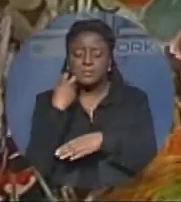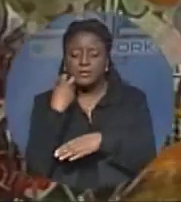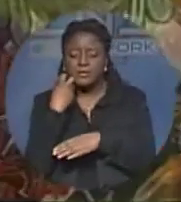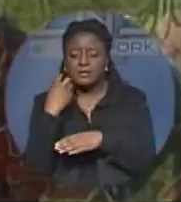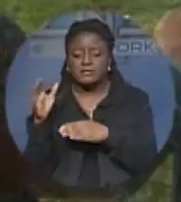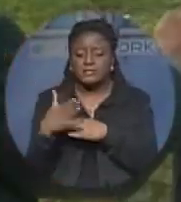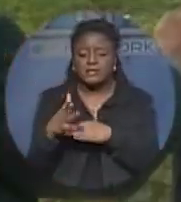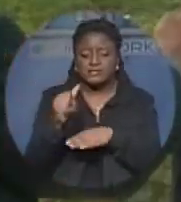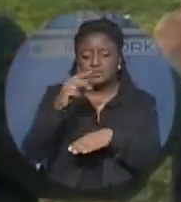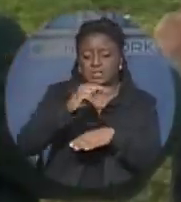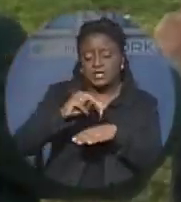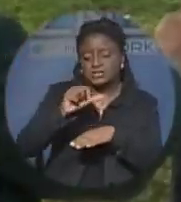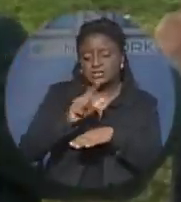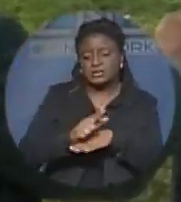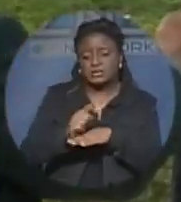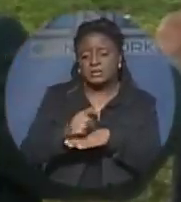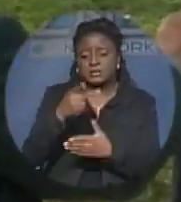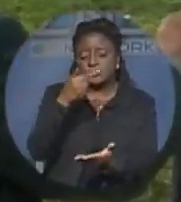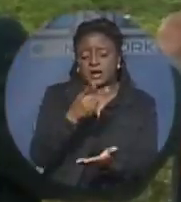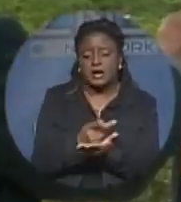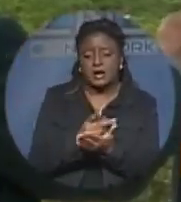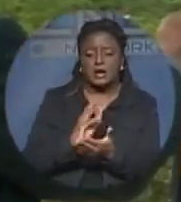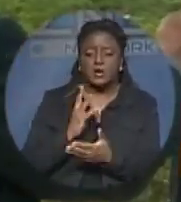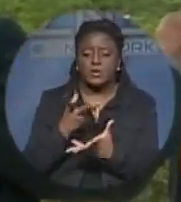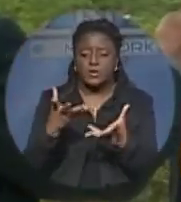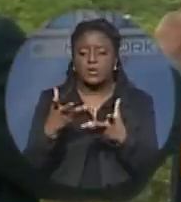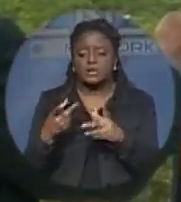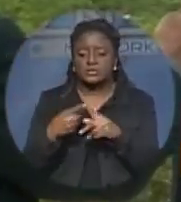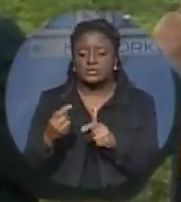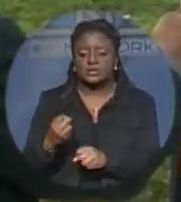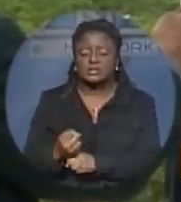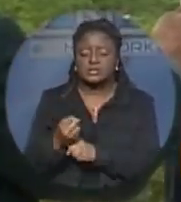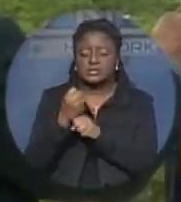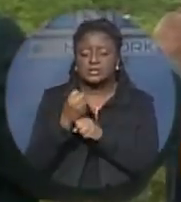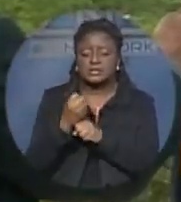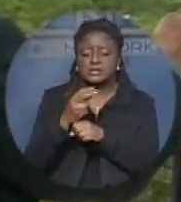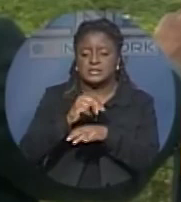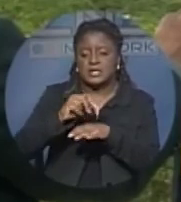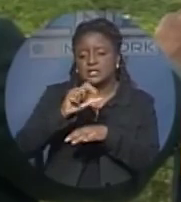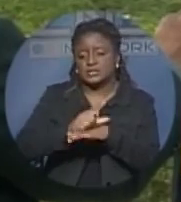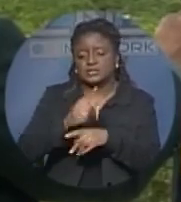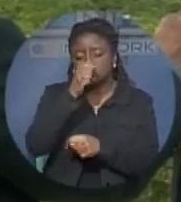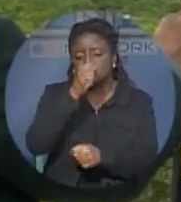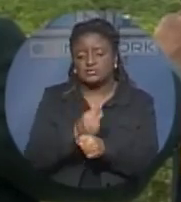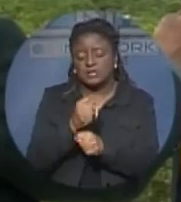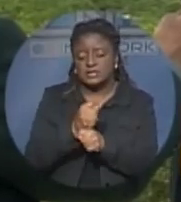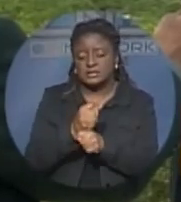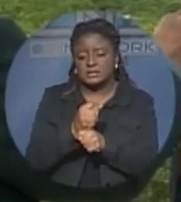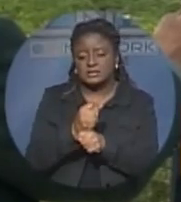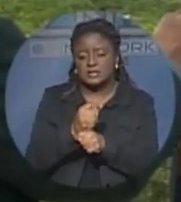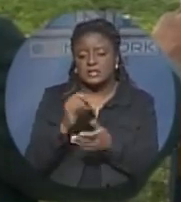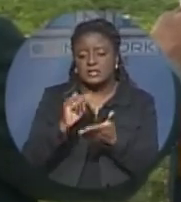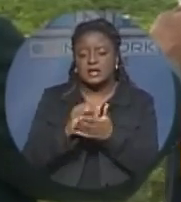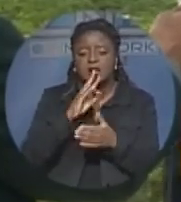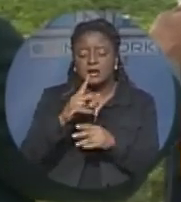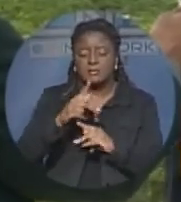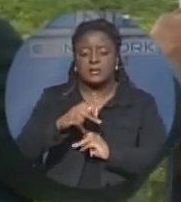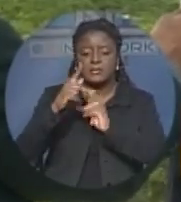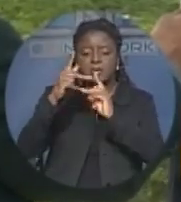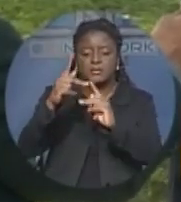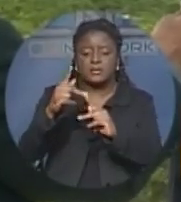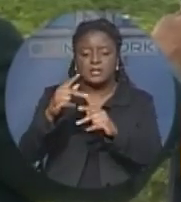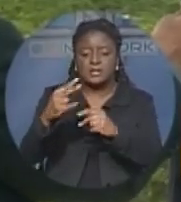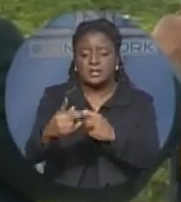beautiful country. We wanted to assist the National Trust and all the other government and non-governmental agencies that are promoting the